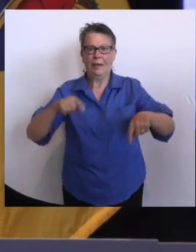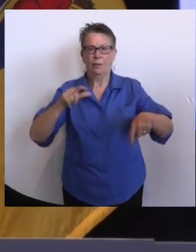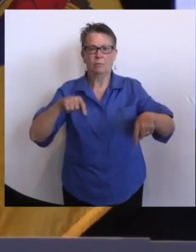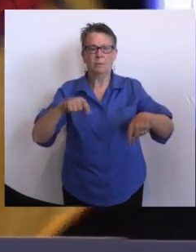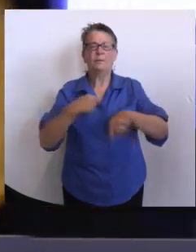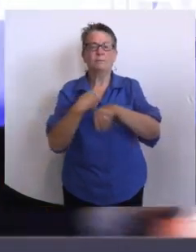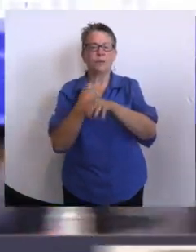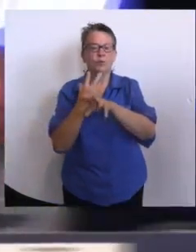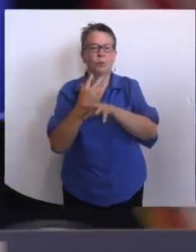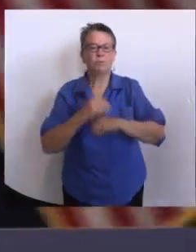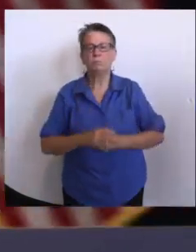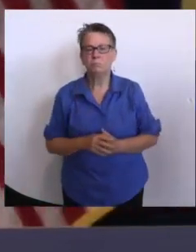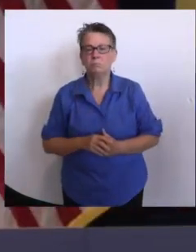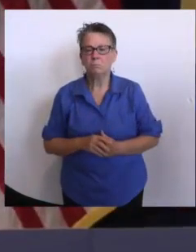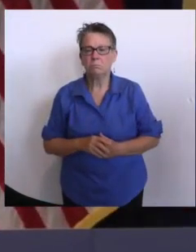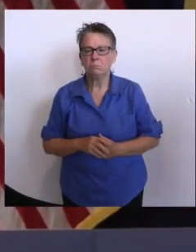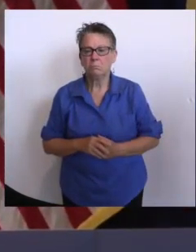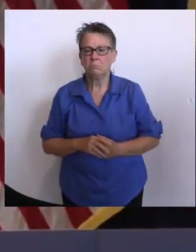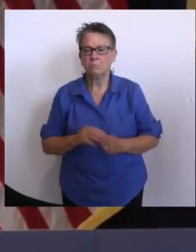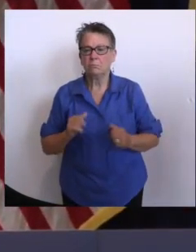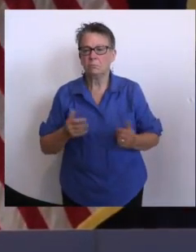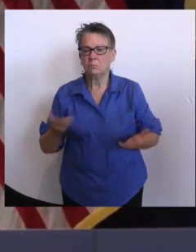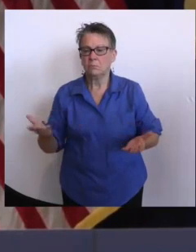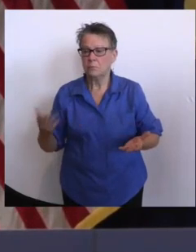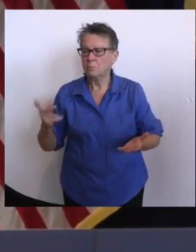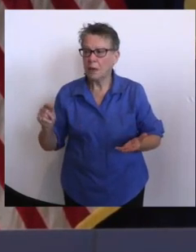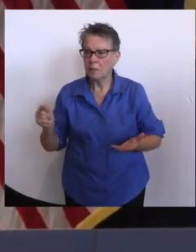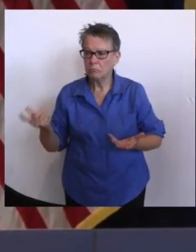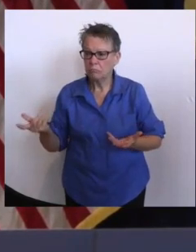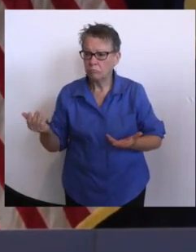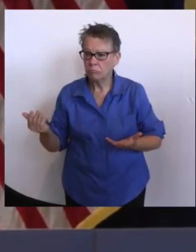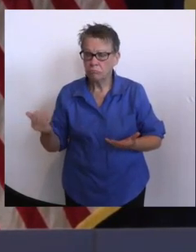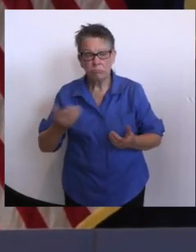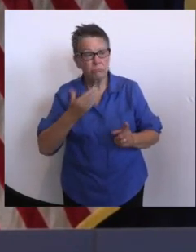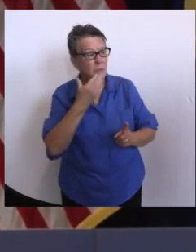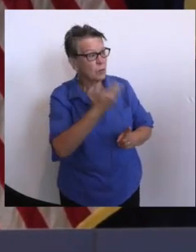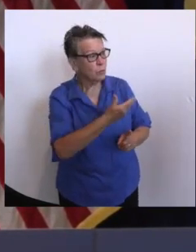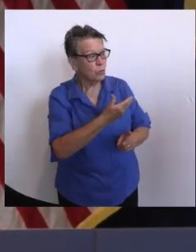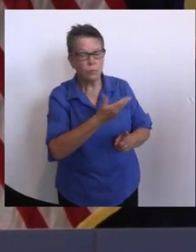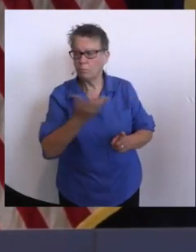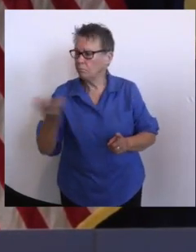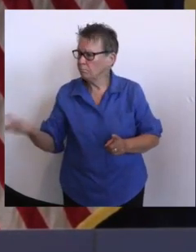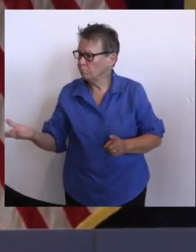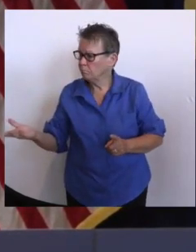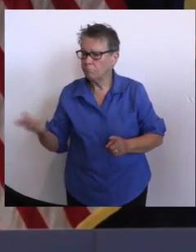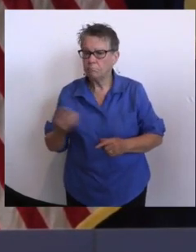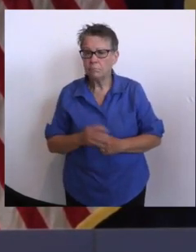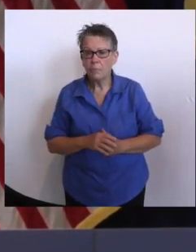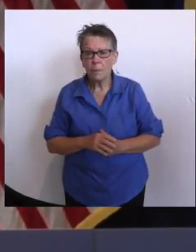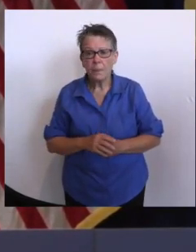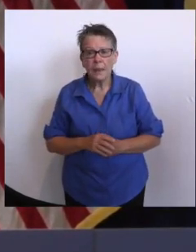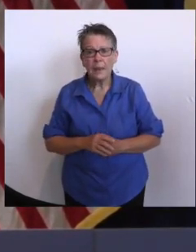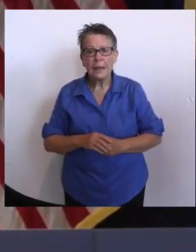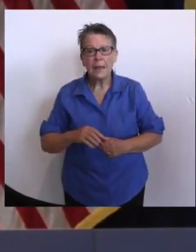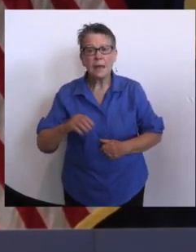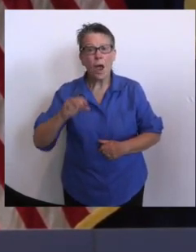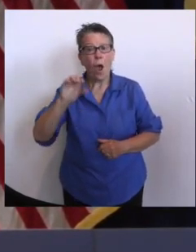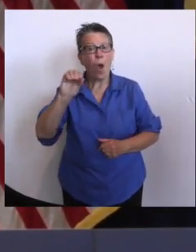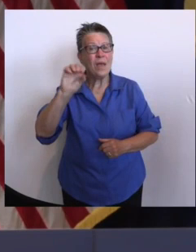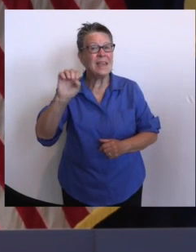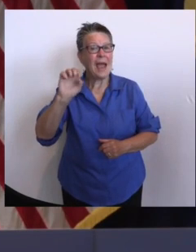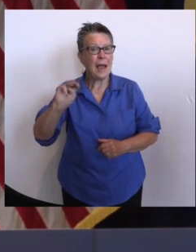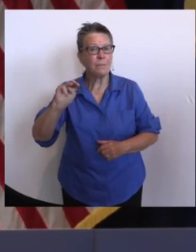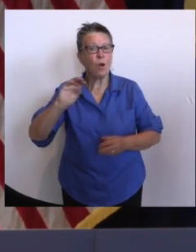Pat, take it away. Thank you. Thank you, Governor. Good afternoon. Our Office of Emergency Management continues to work with FEMA and other state agencies